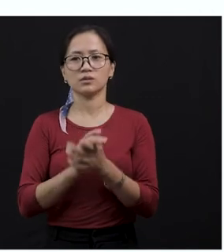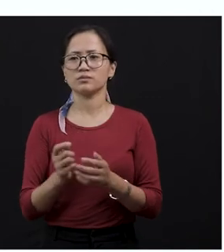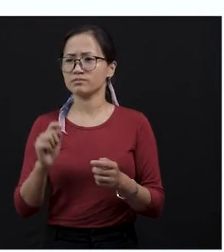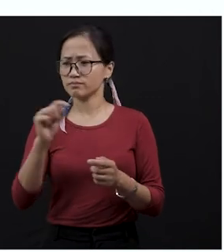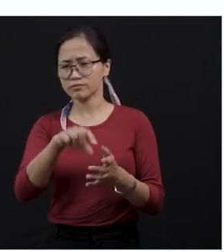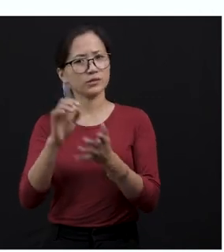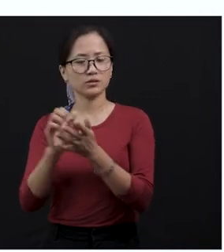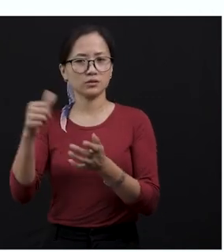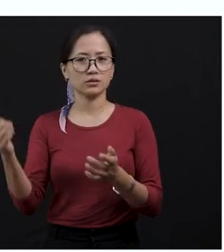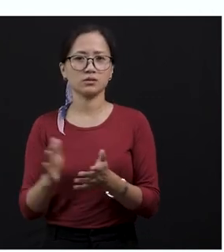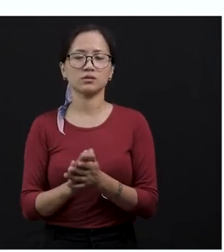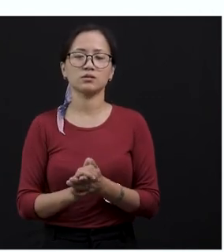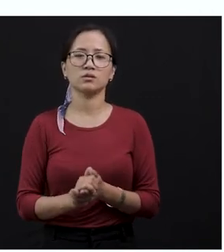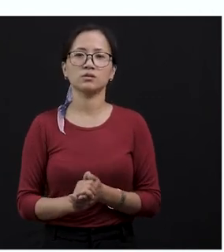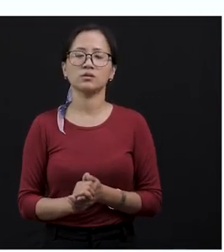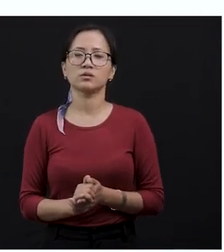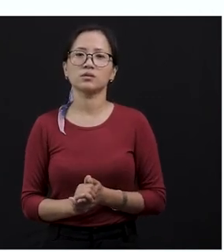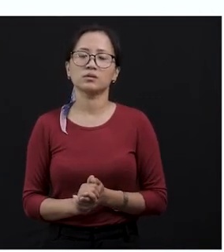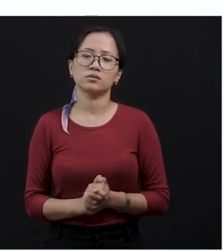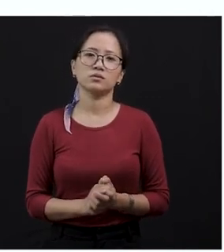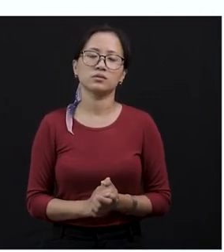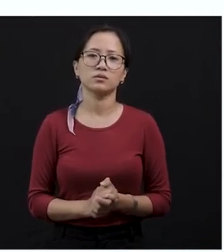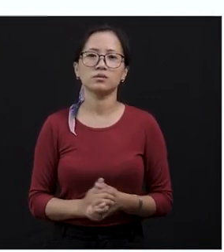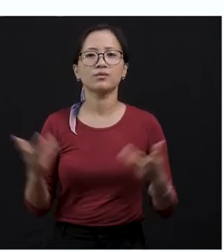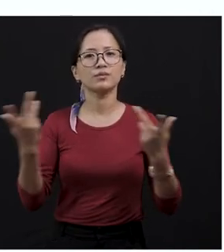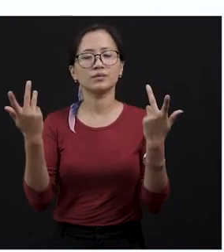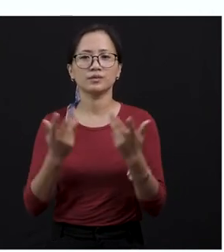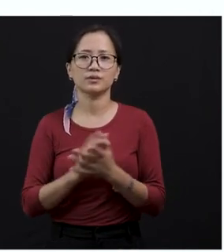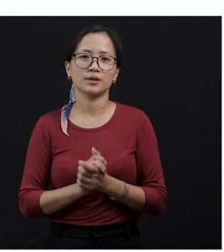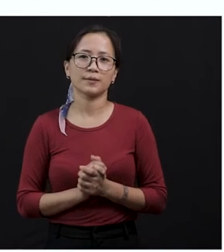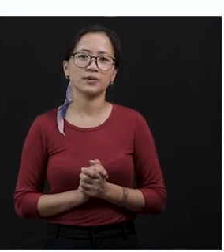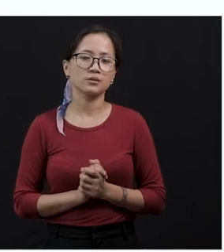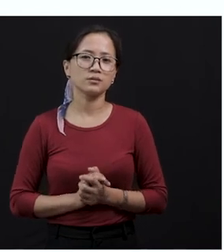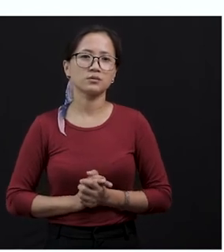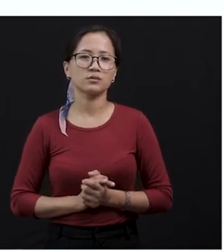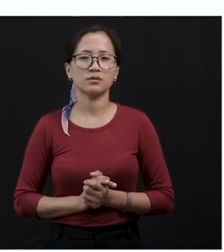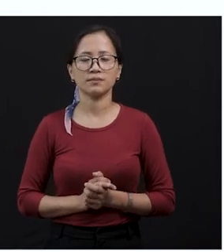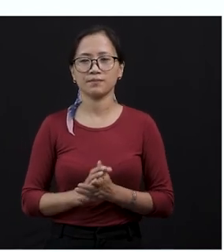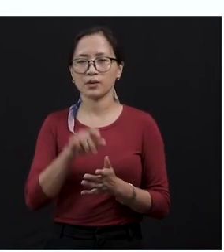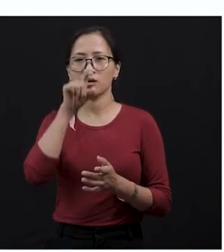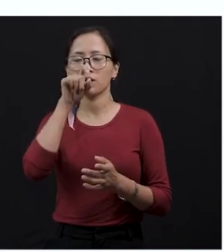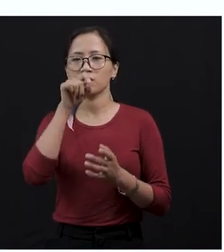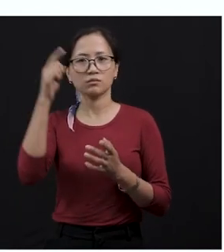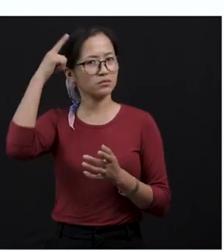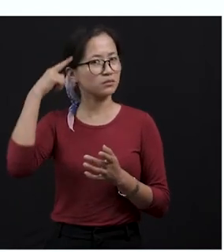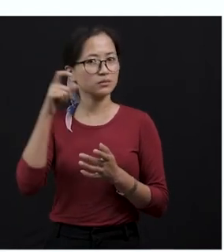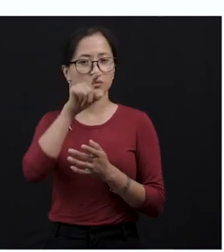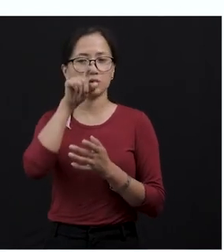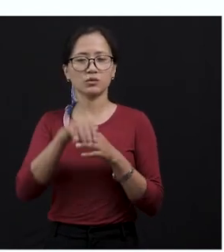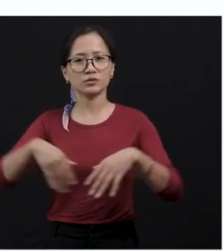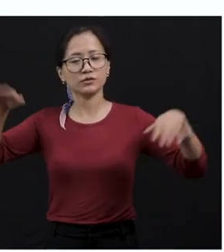hit each other, neither they hit their mark. And what happened was, the crow was flung, okay?